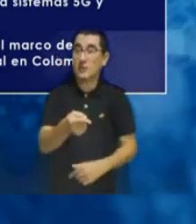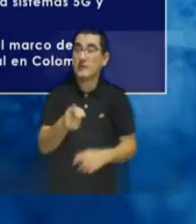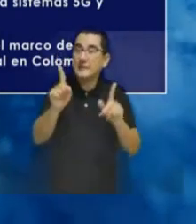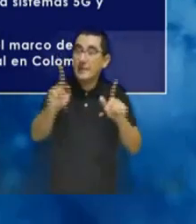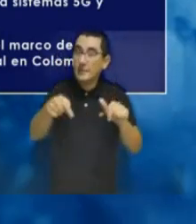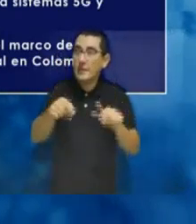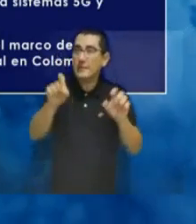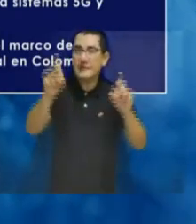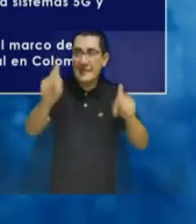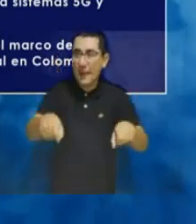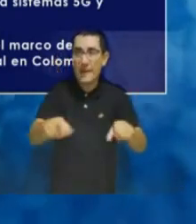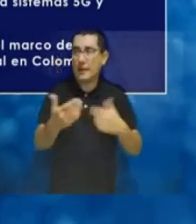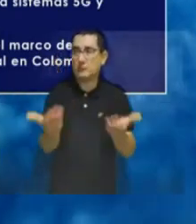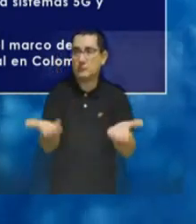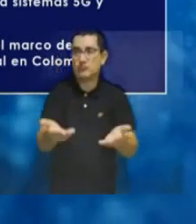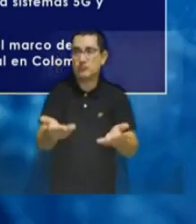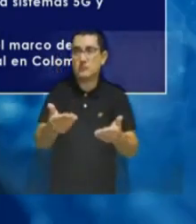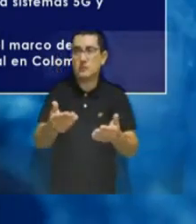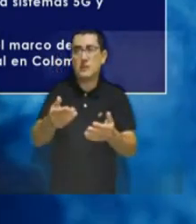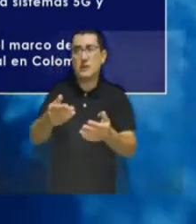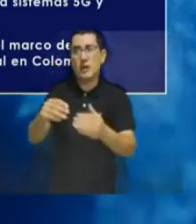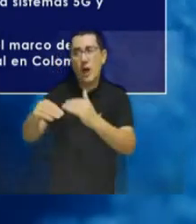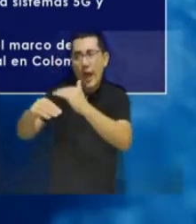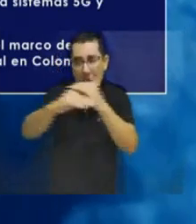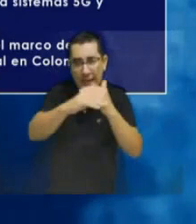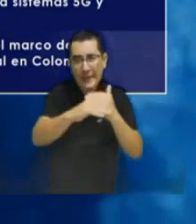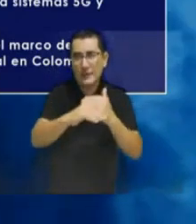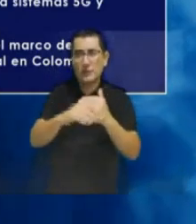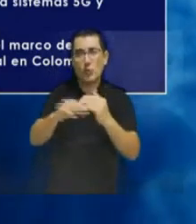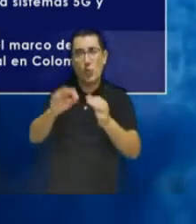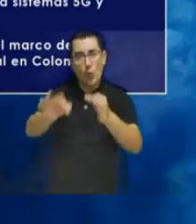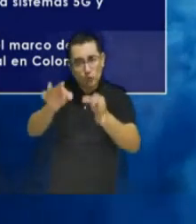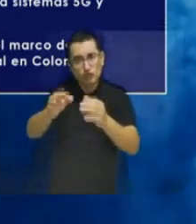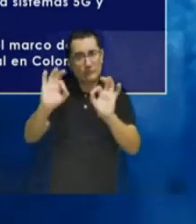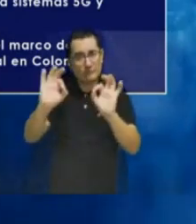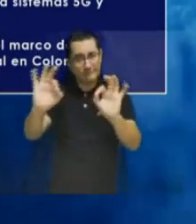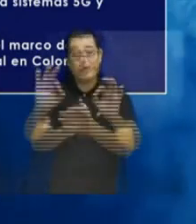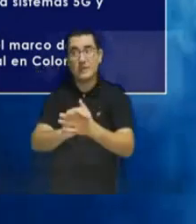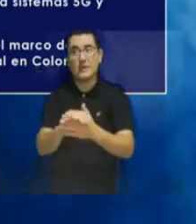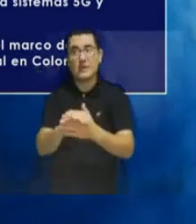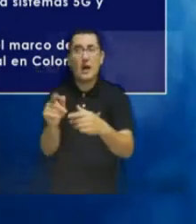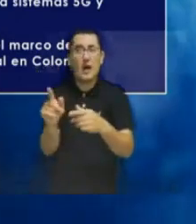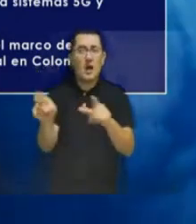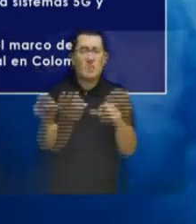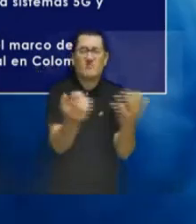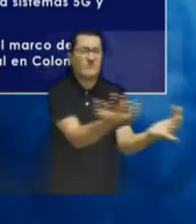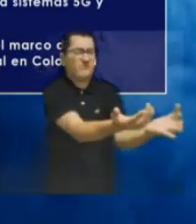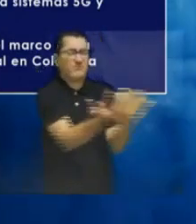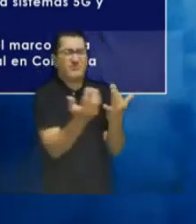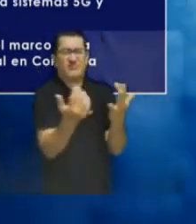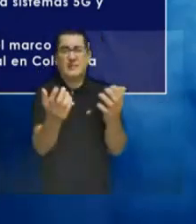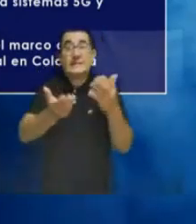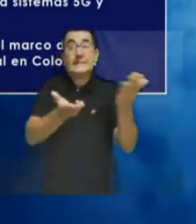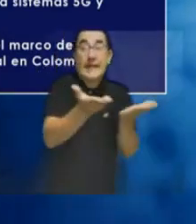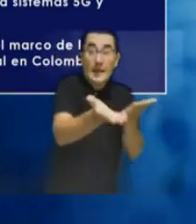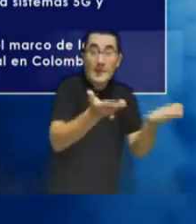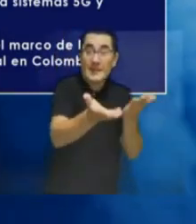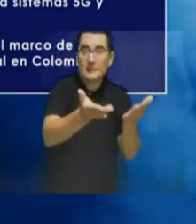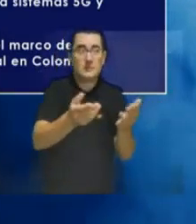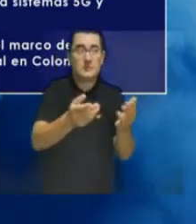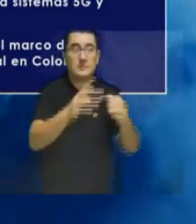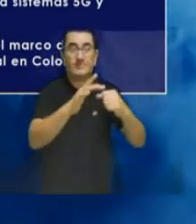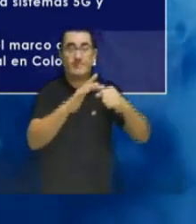we heard the spectrum must be as located fairly and suitably. There are many services that demand